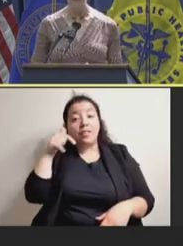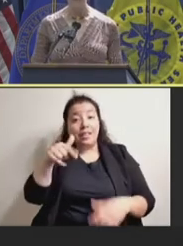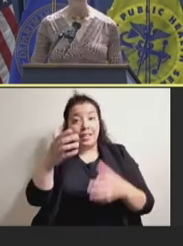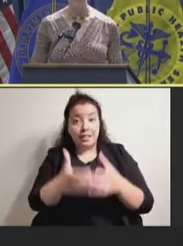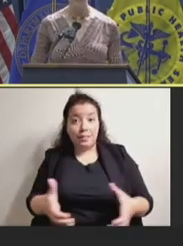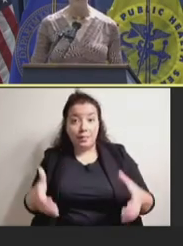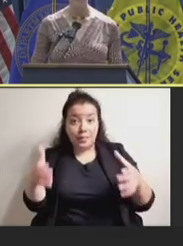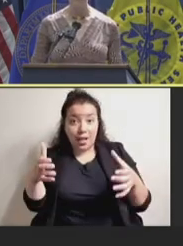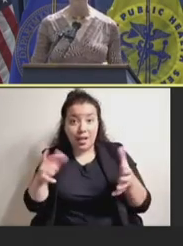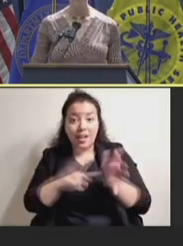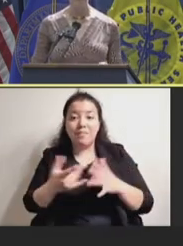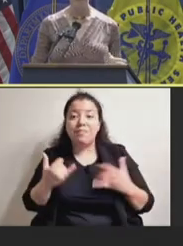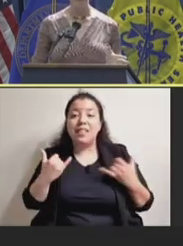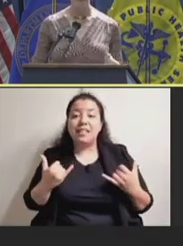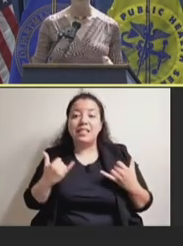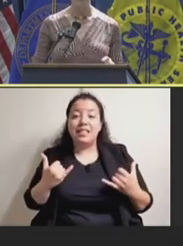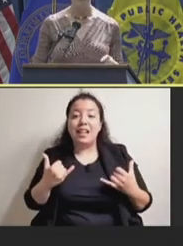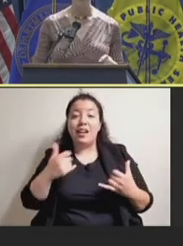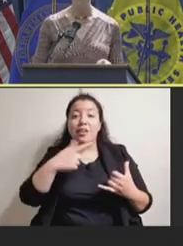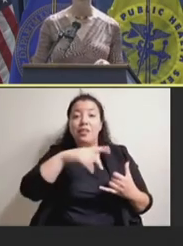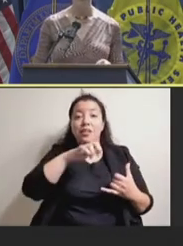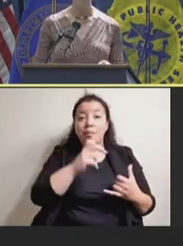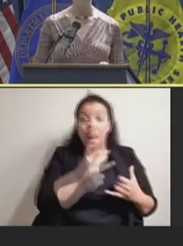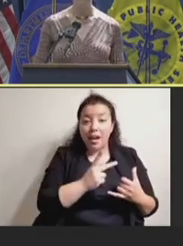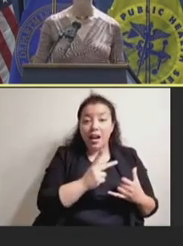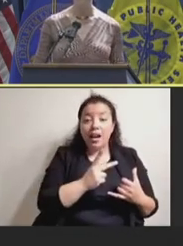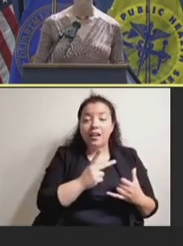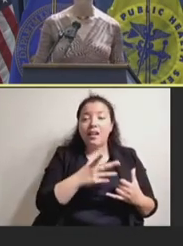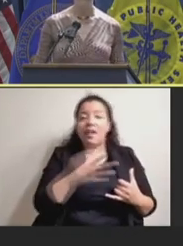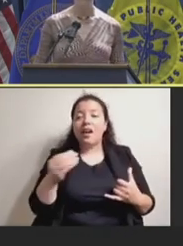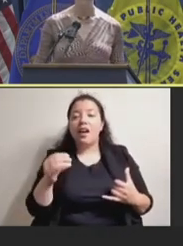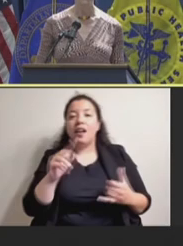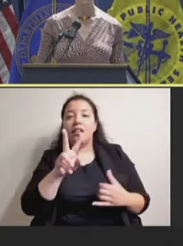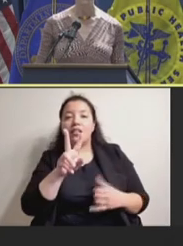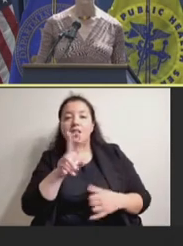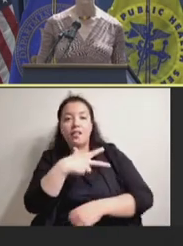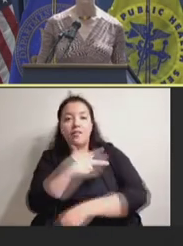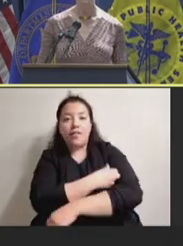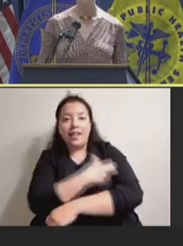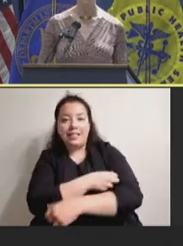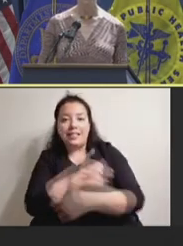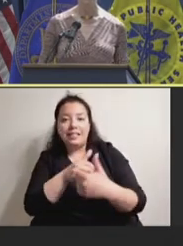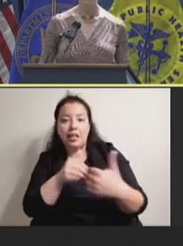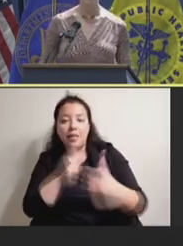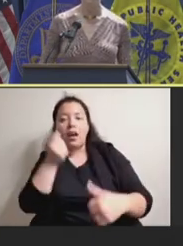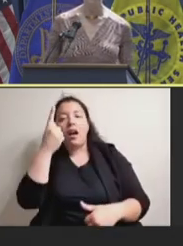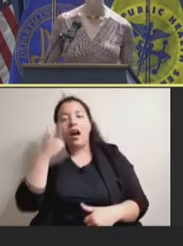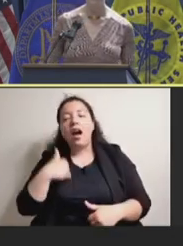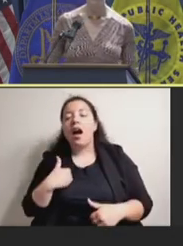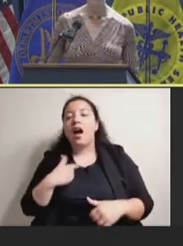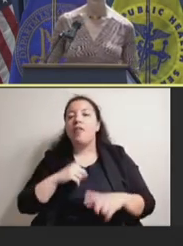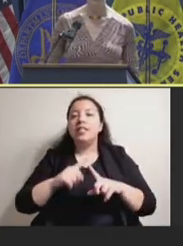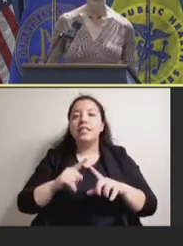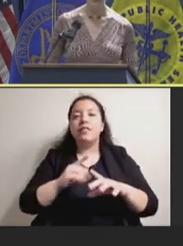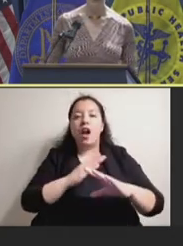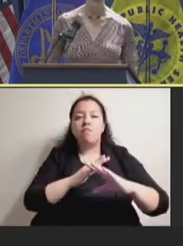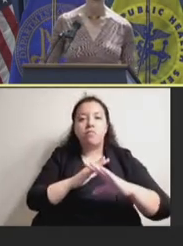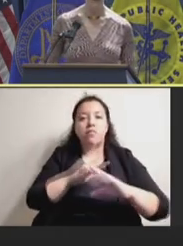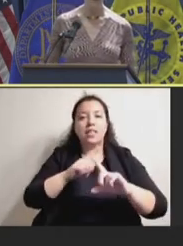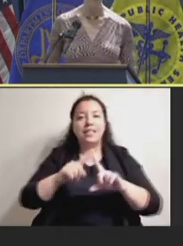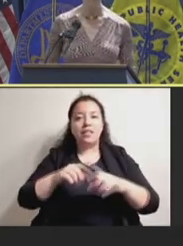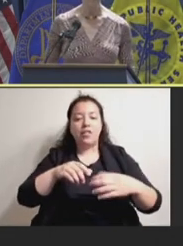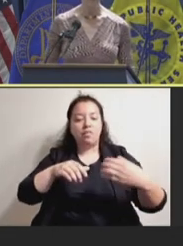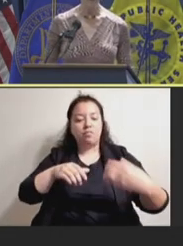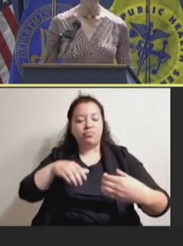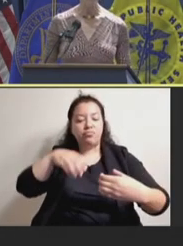plastic separation, but there's a little bit of technology in those barriers. There's some insulation. There's some liquid phase change material layers in